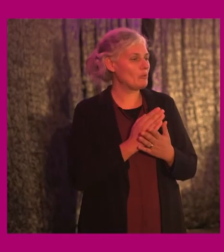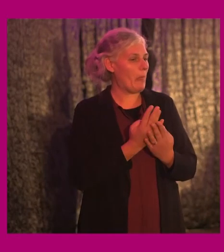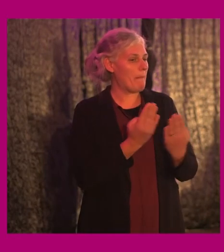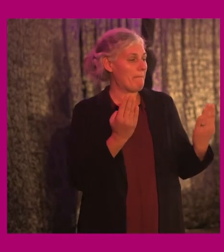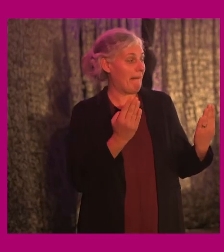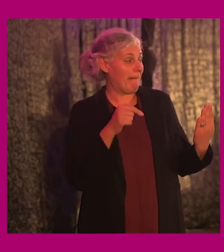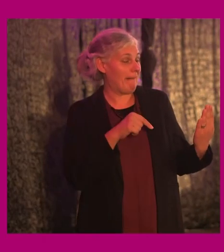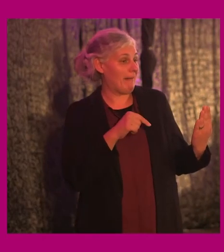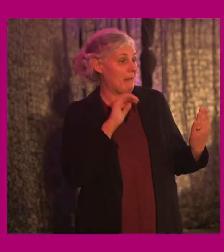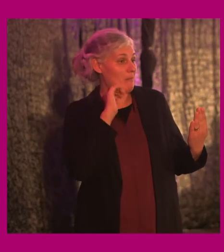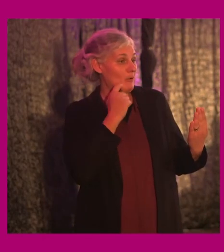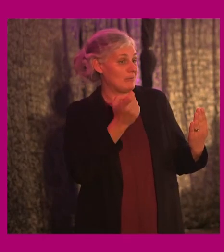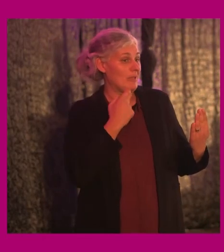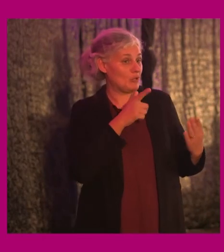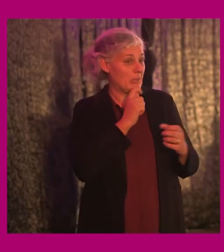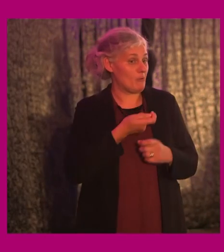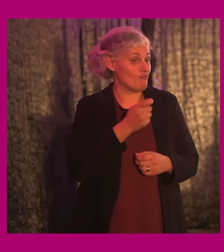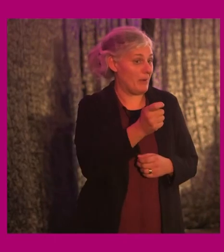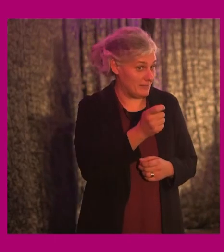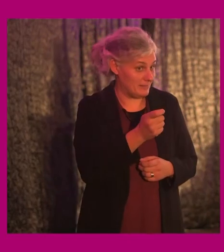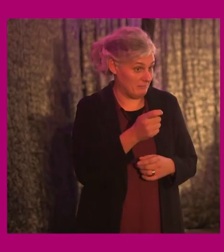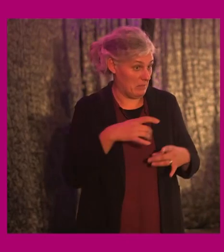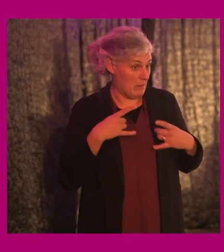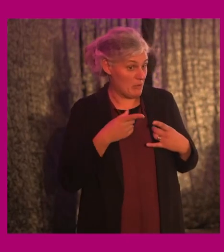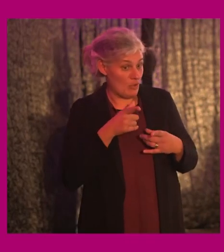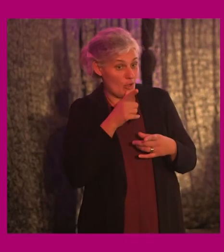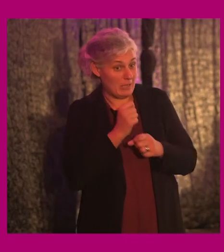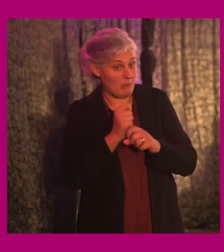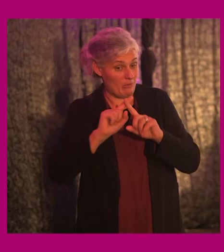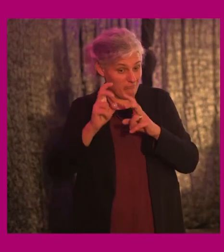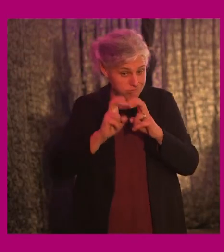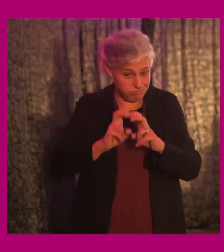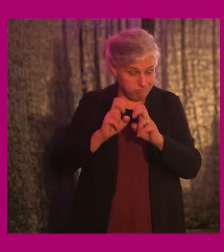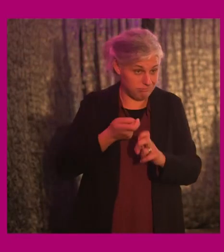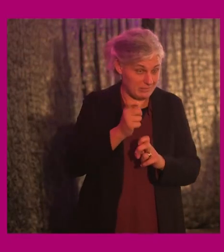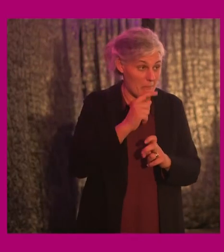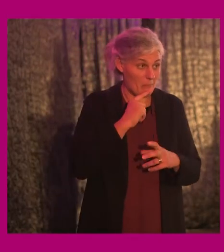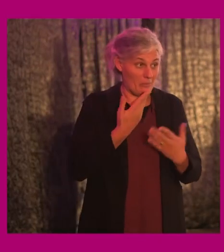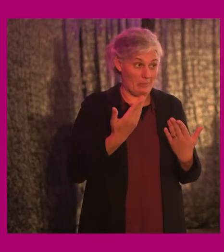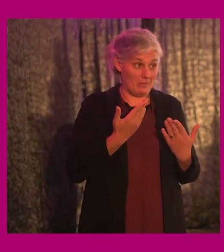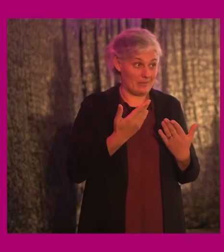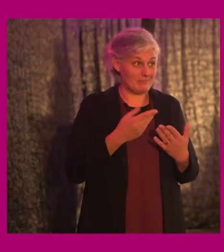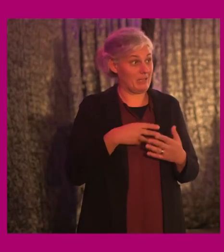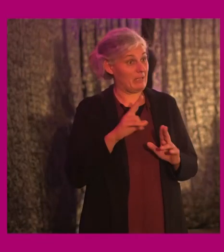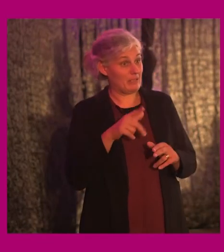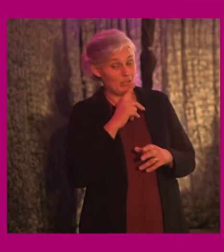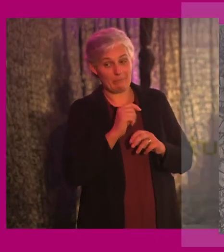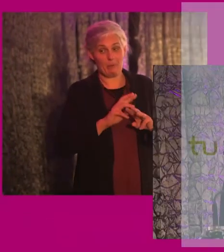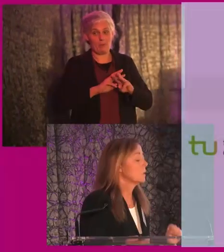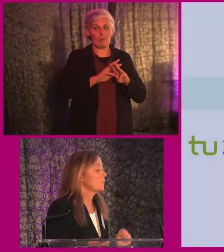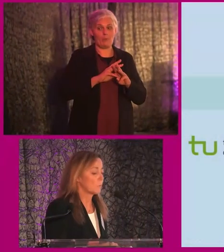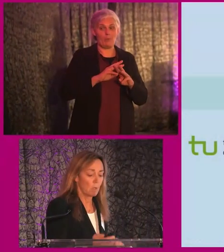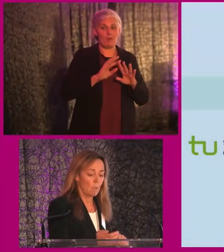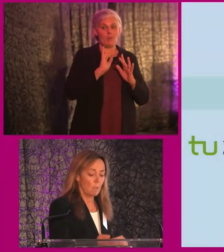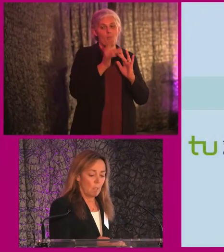I have not been asked to talk about transportation. I would be happy to talk about all the research we have done in transportation but I've been asked about talking about web accessibility. So now we're back to what